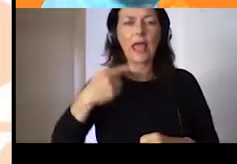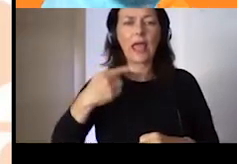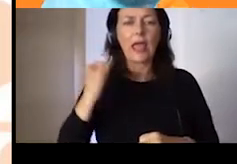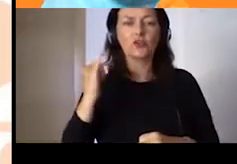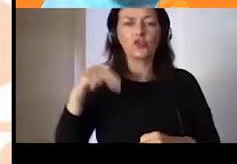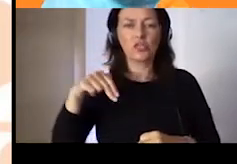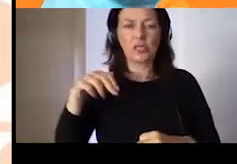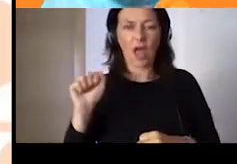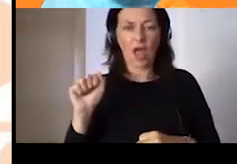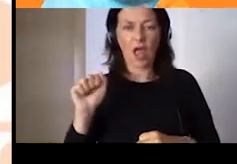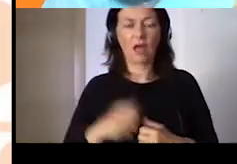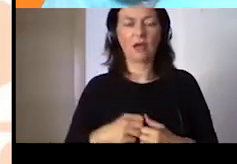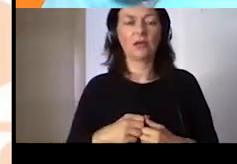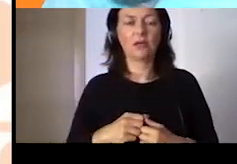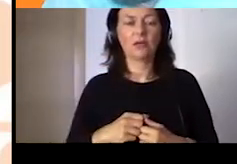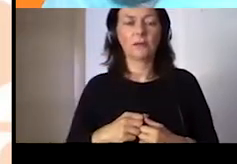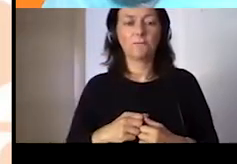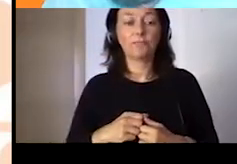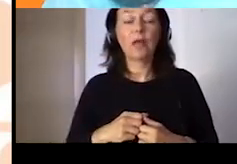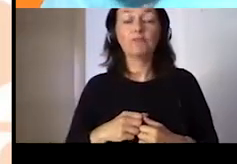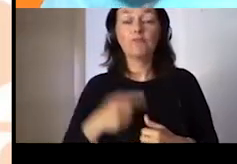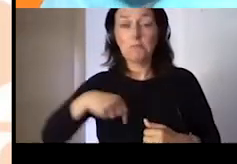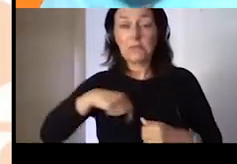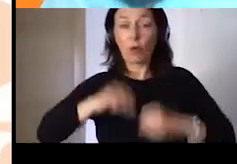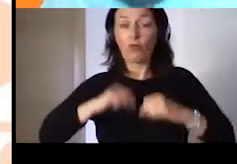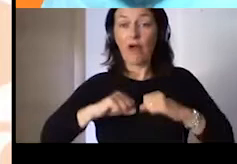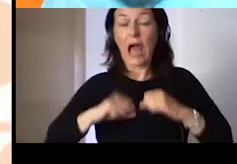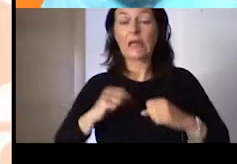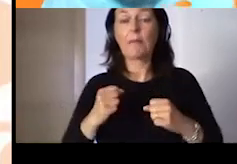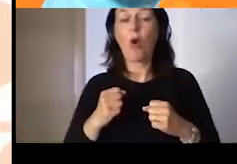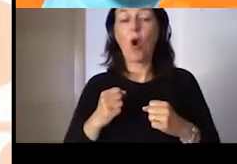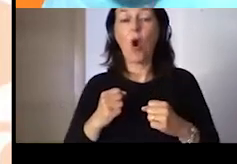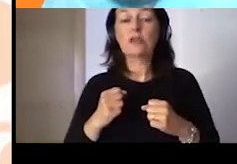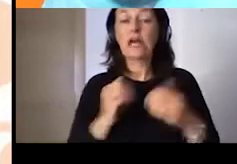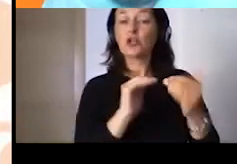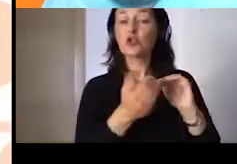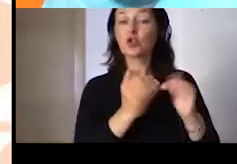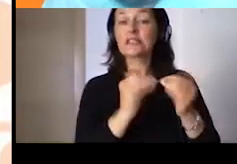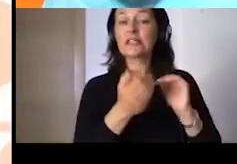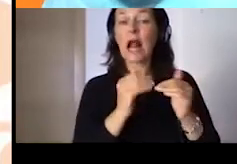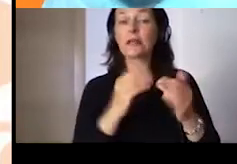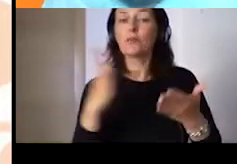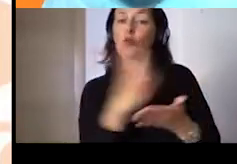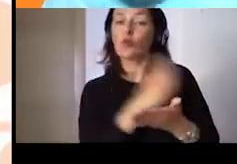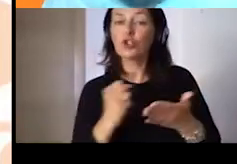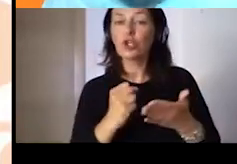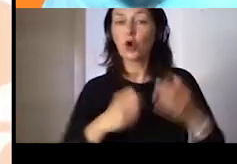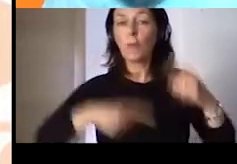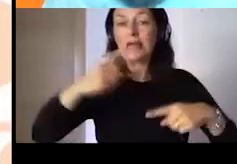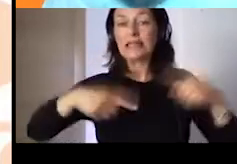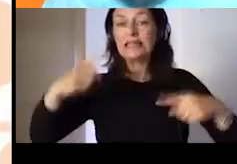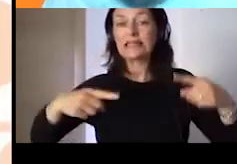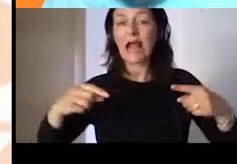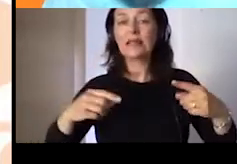the social impact of digital innovation. The pictures that you see here is probably one of the